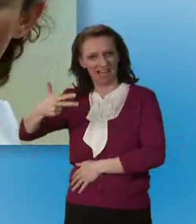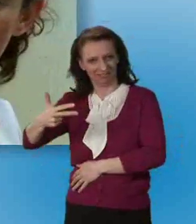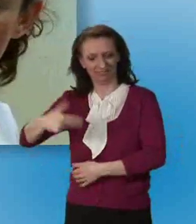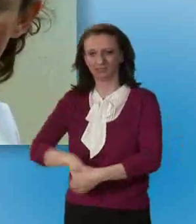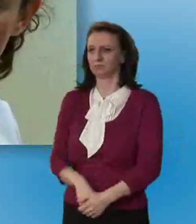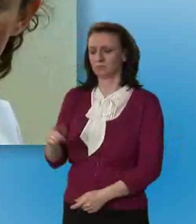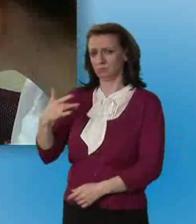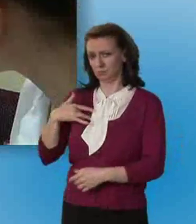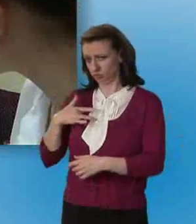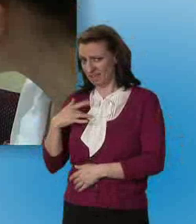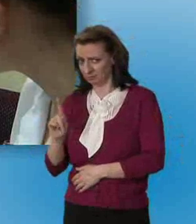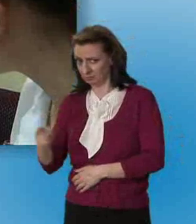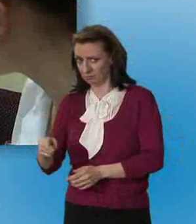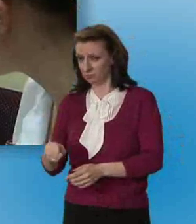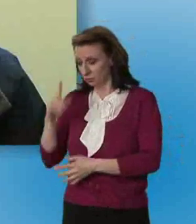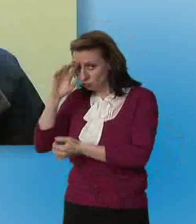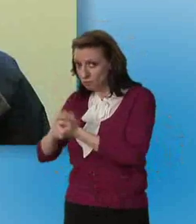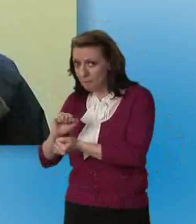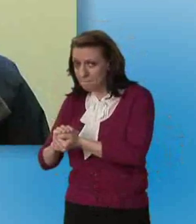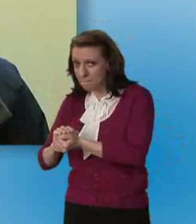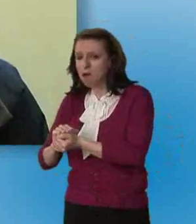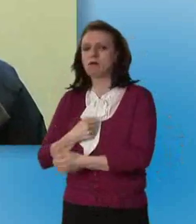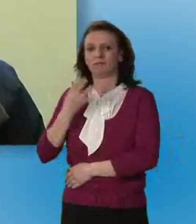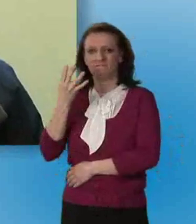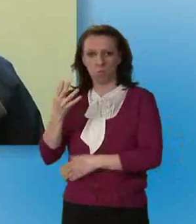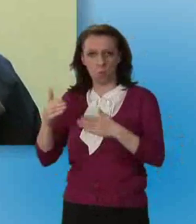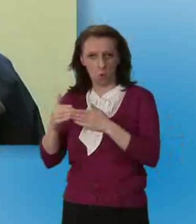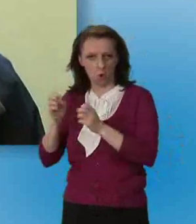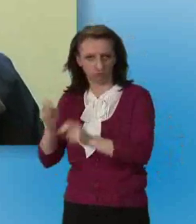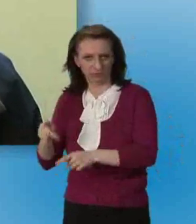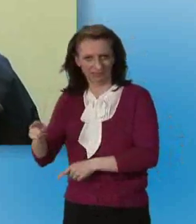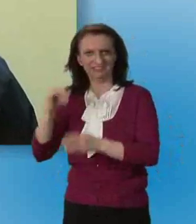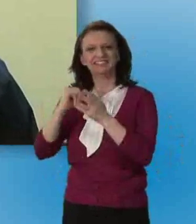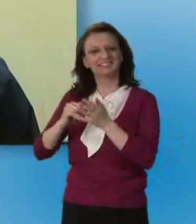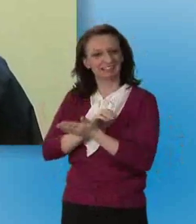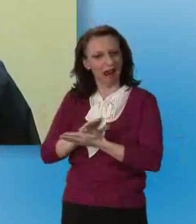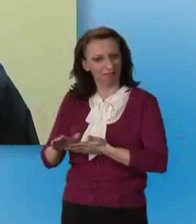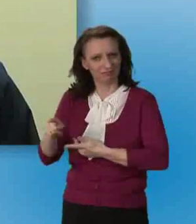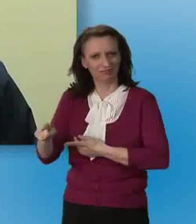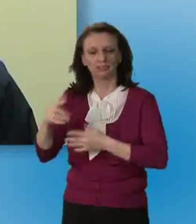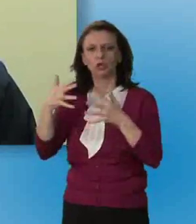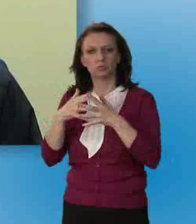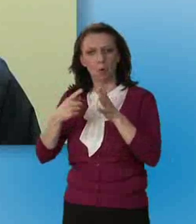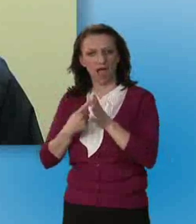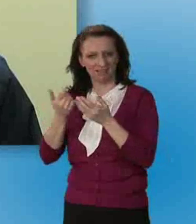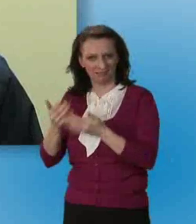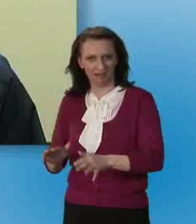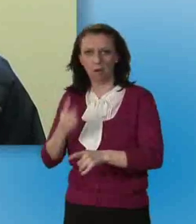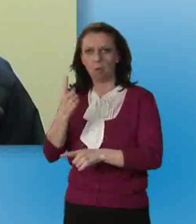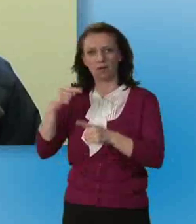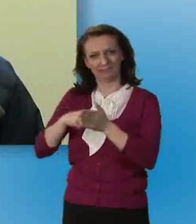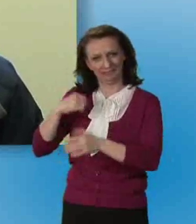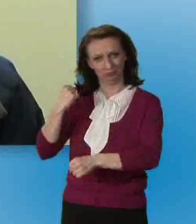your address? Can you remember? It's 4 Caller Street. Yeah. Saint Helens. WA10